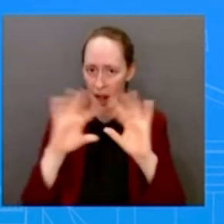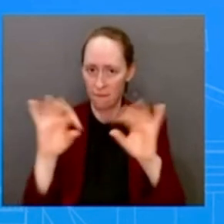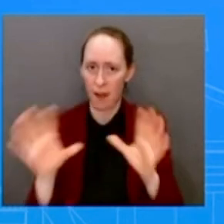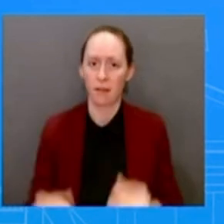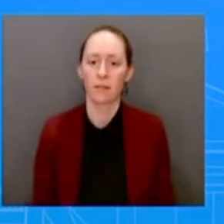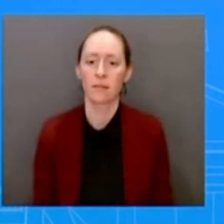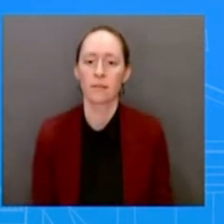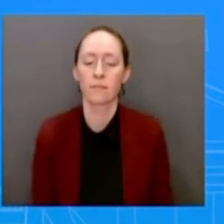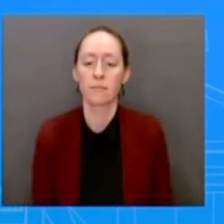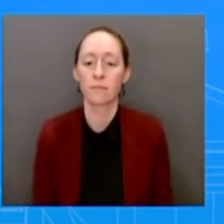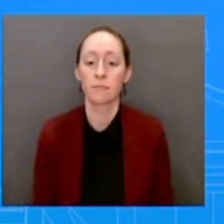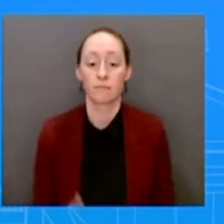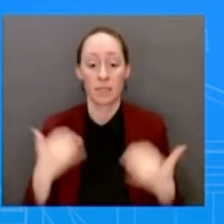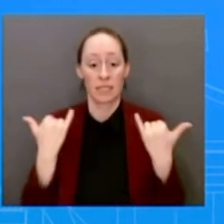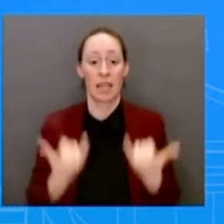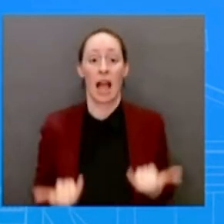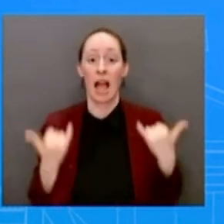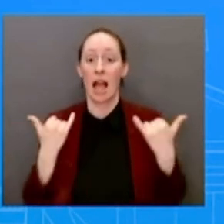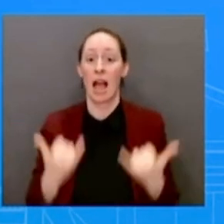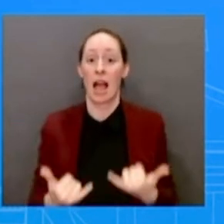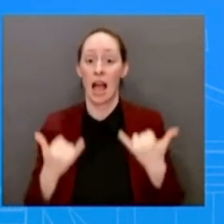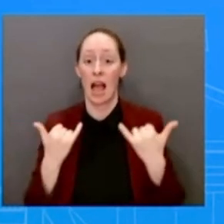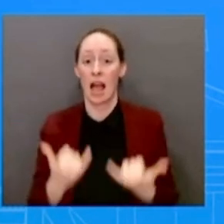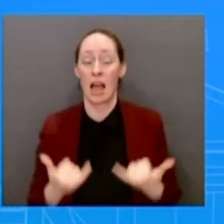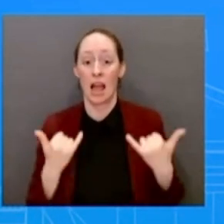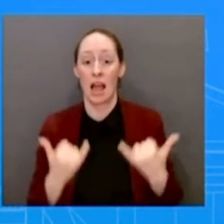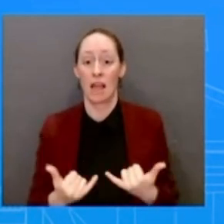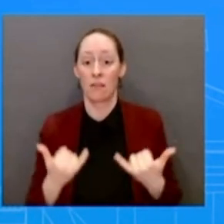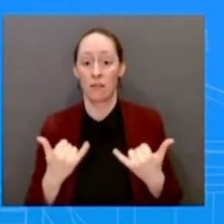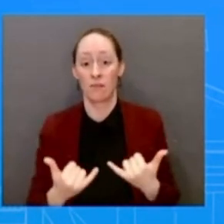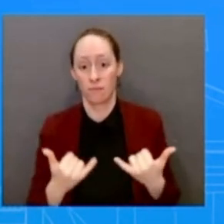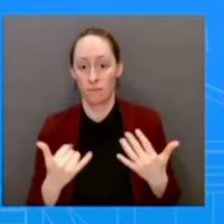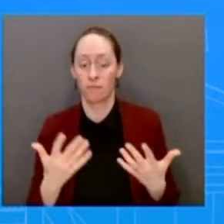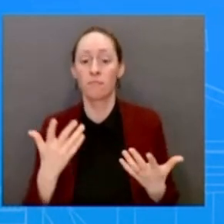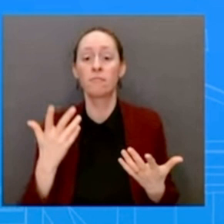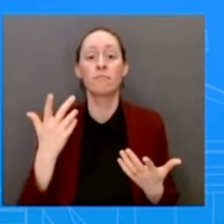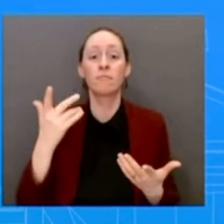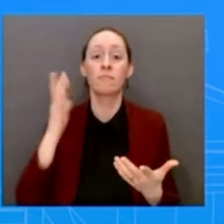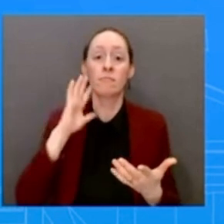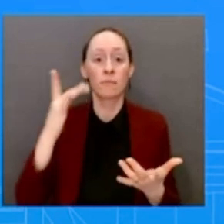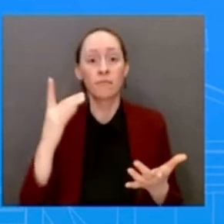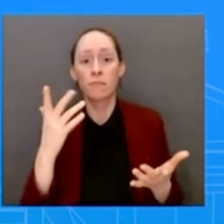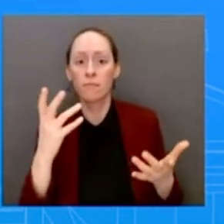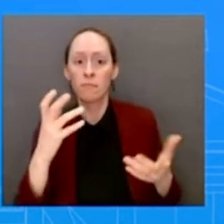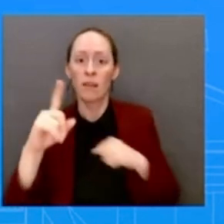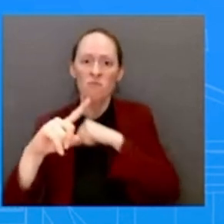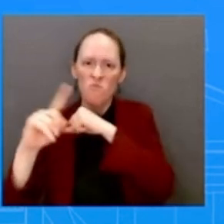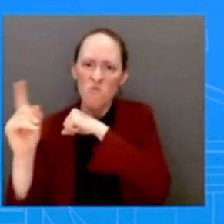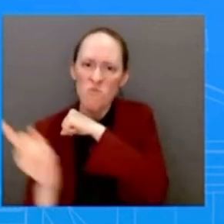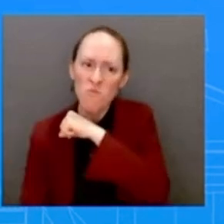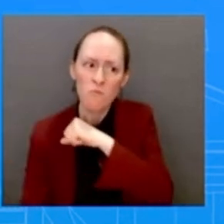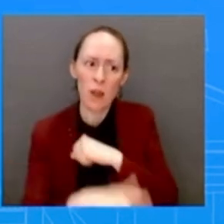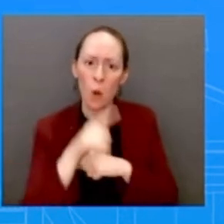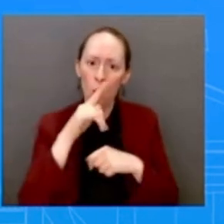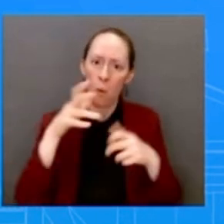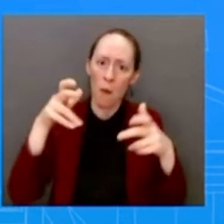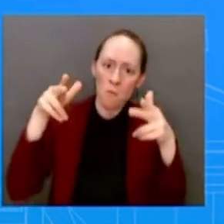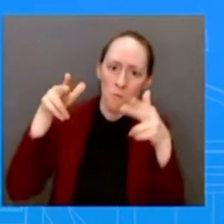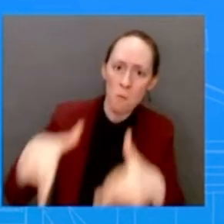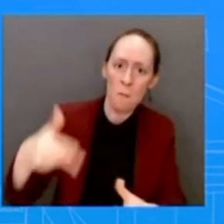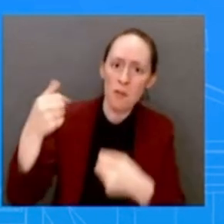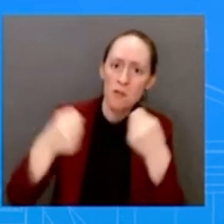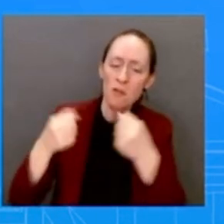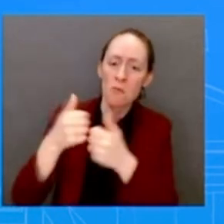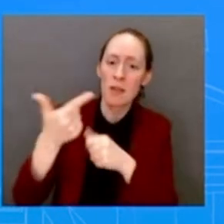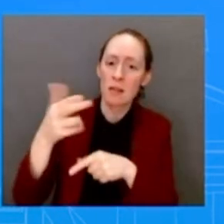and other homicides, armed home invasion burglaries, armed carjackings, as I mentioned, armed robberies, unlawful gun possession,